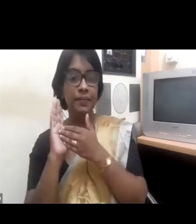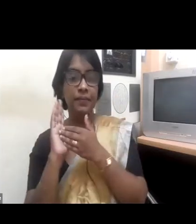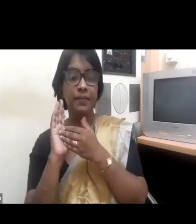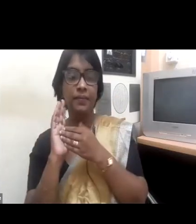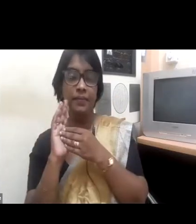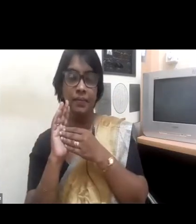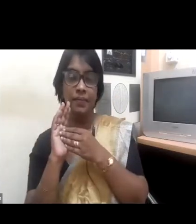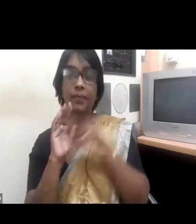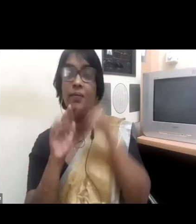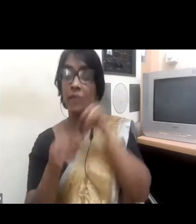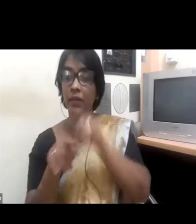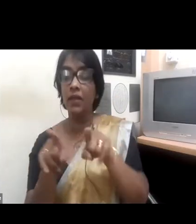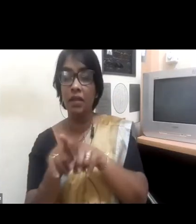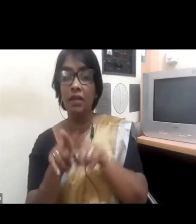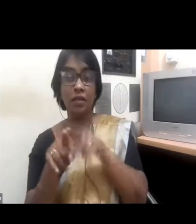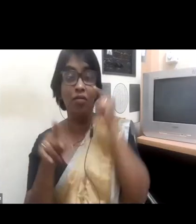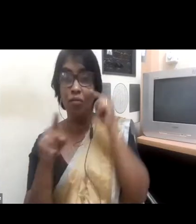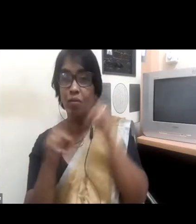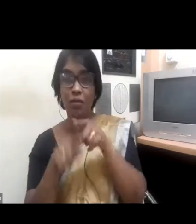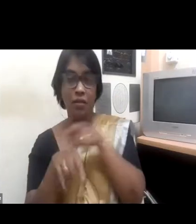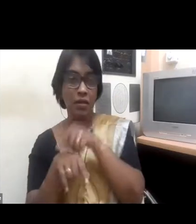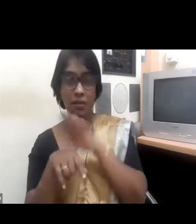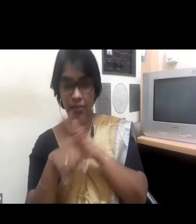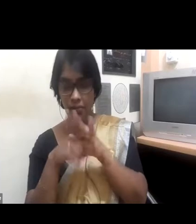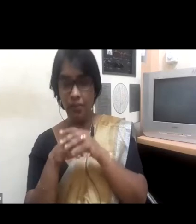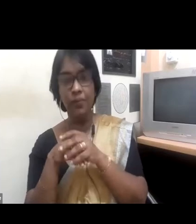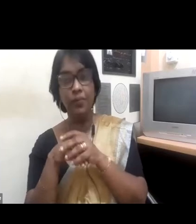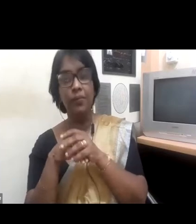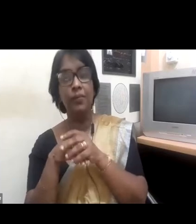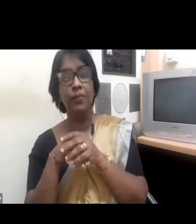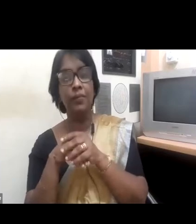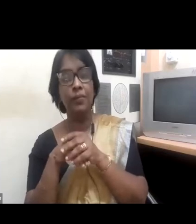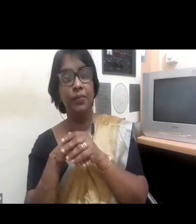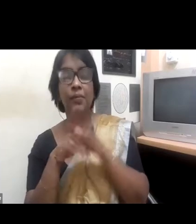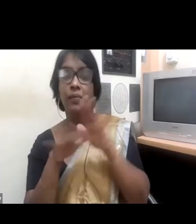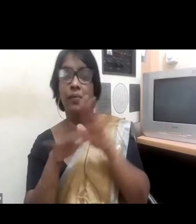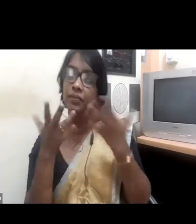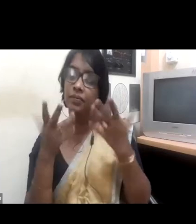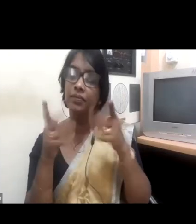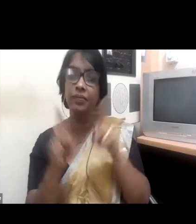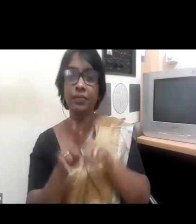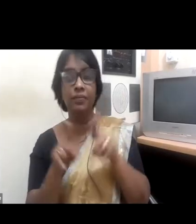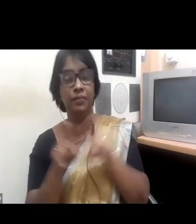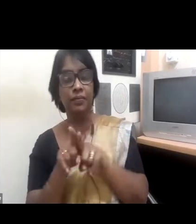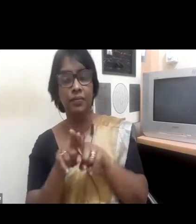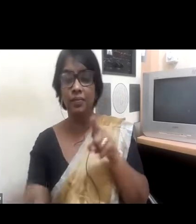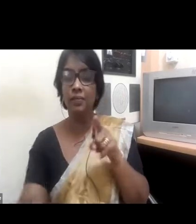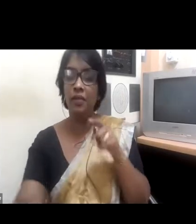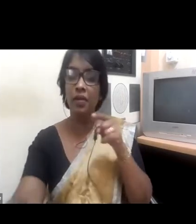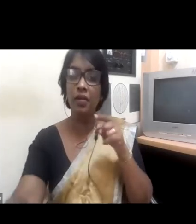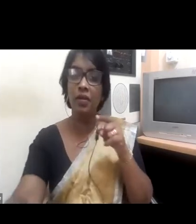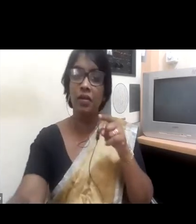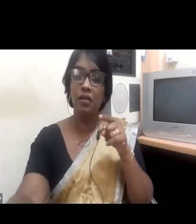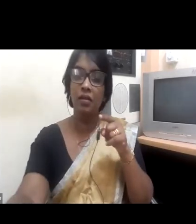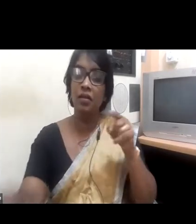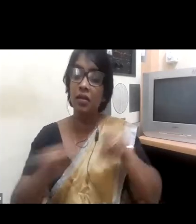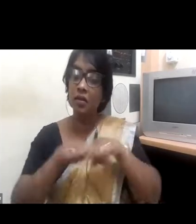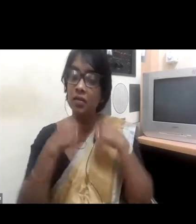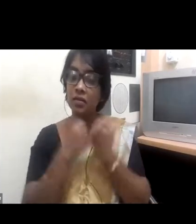when somebody is promoted from within an organization, like in my case, for example,